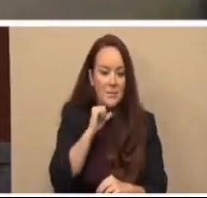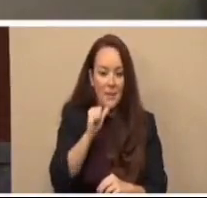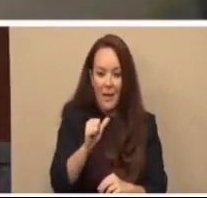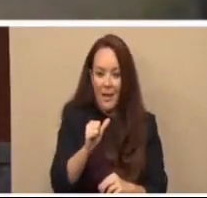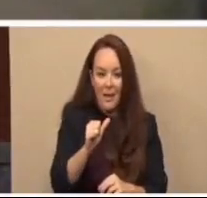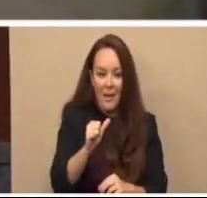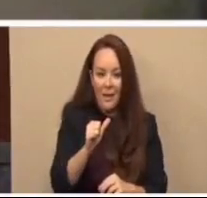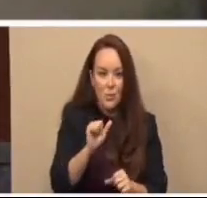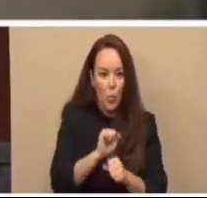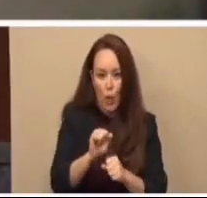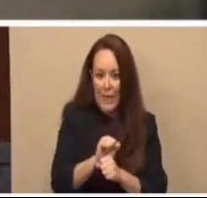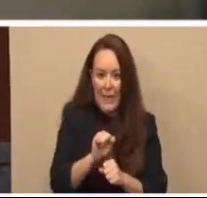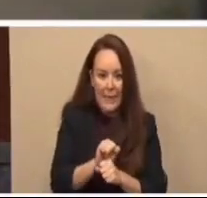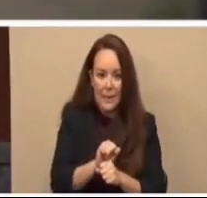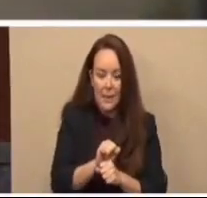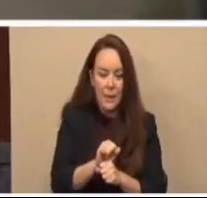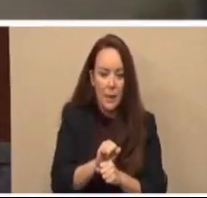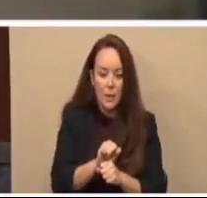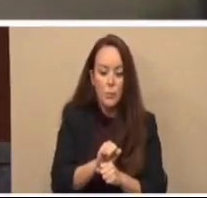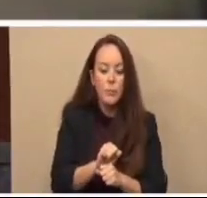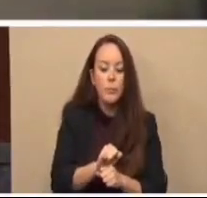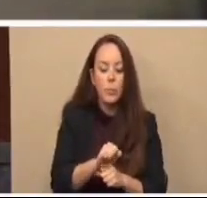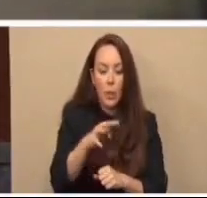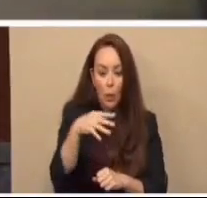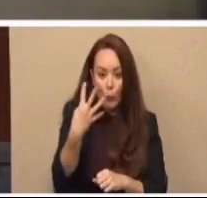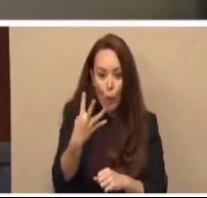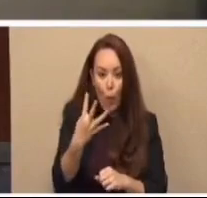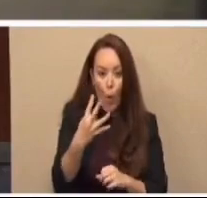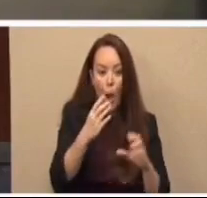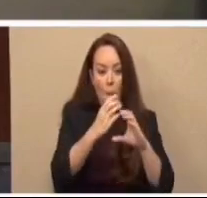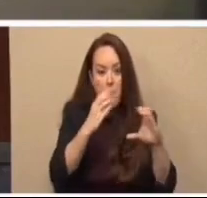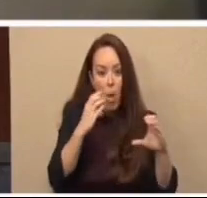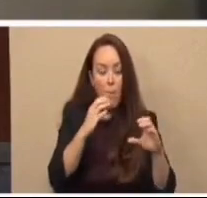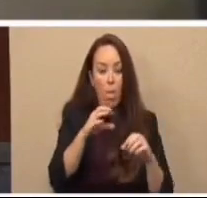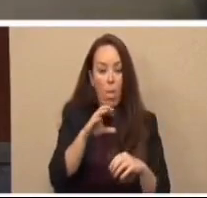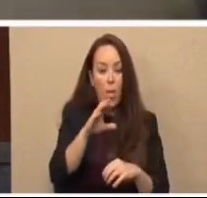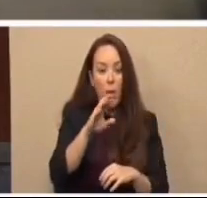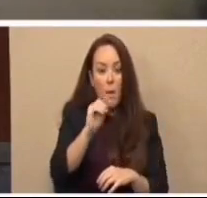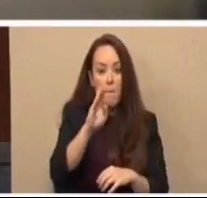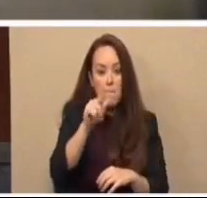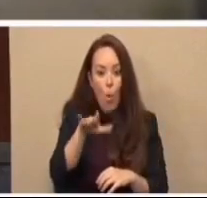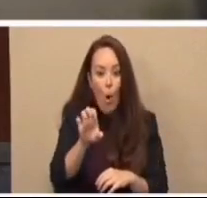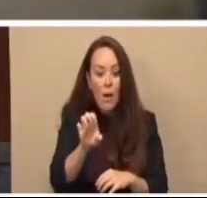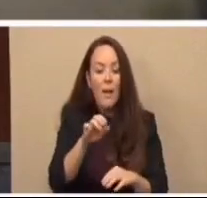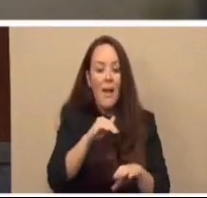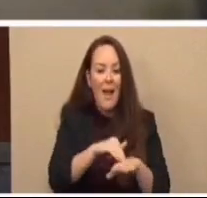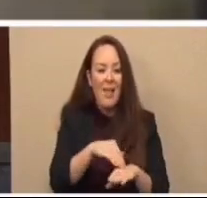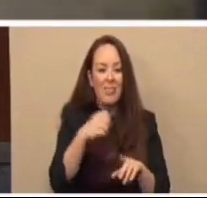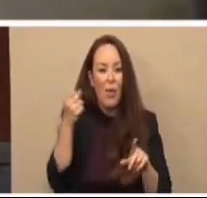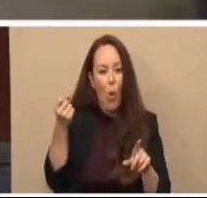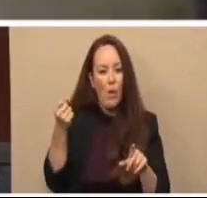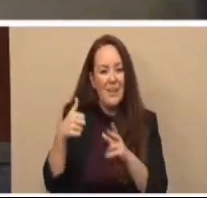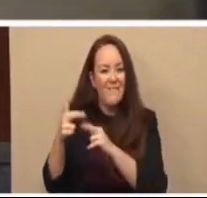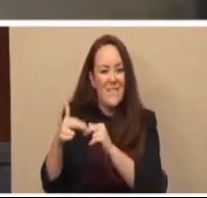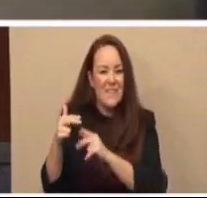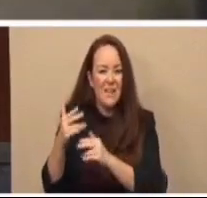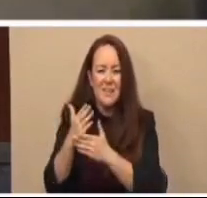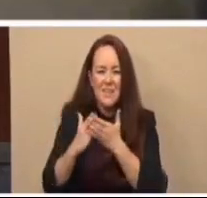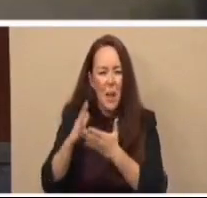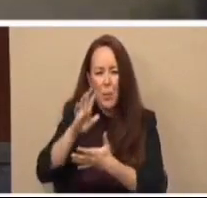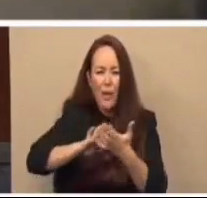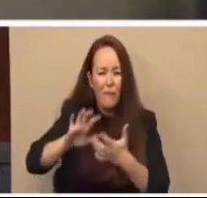is operational. There are four mobile morgues at the holding facility. There have been some